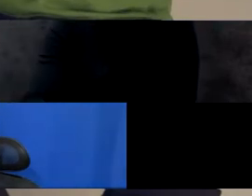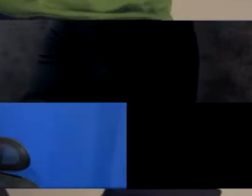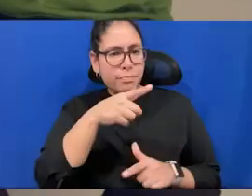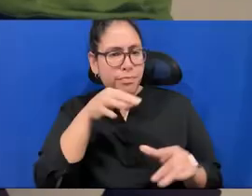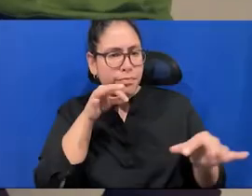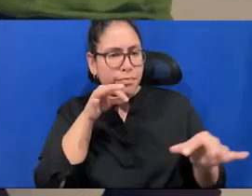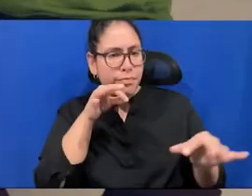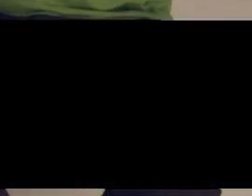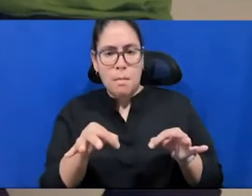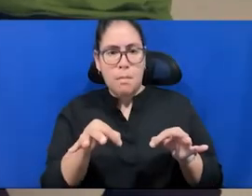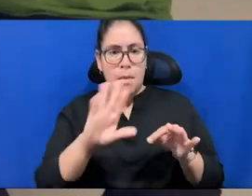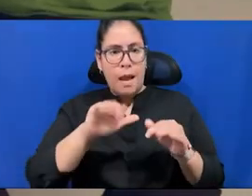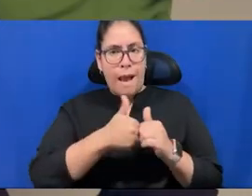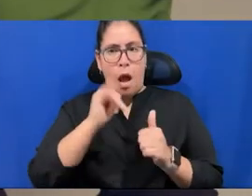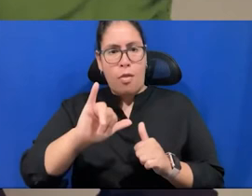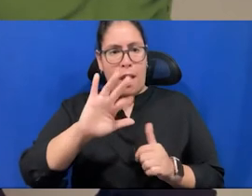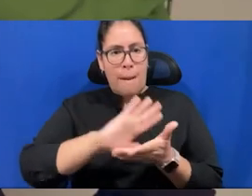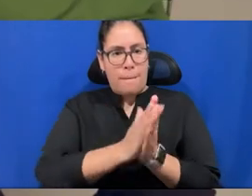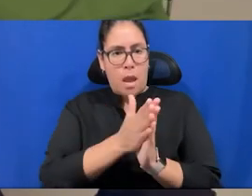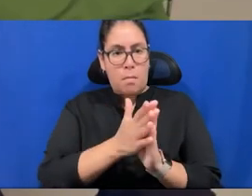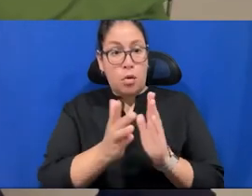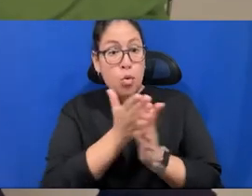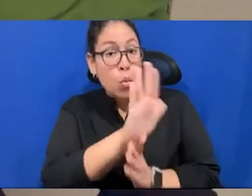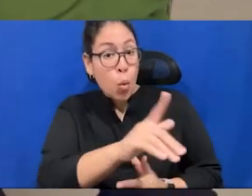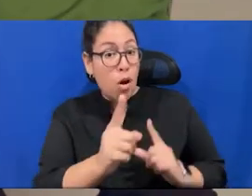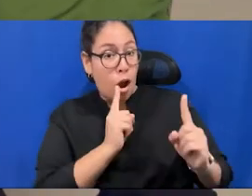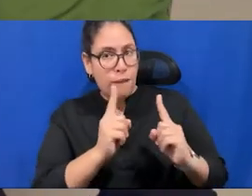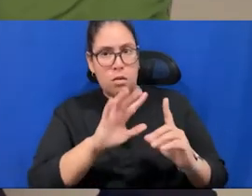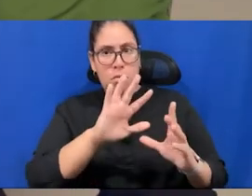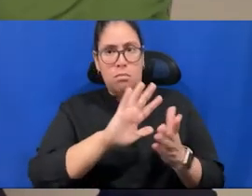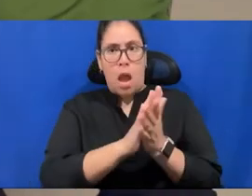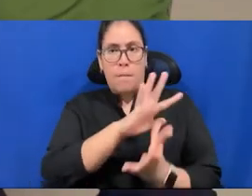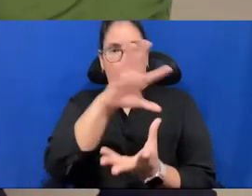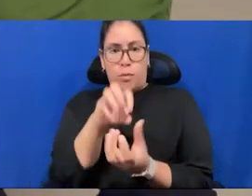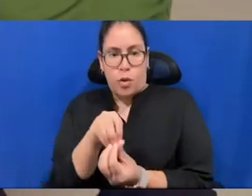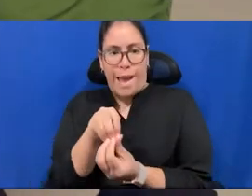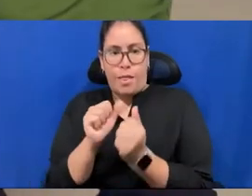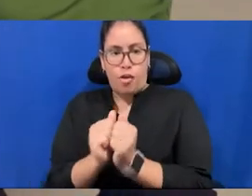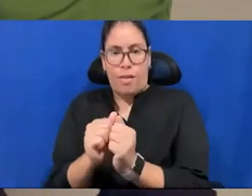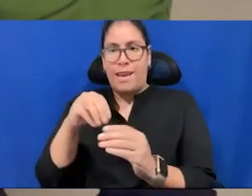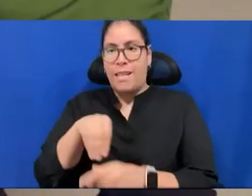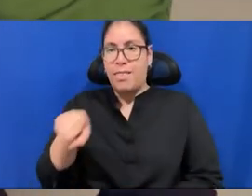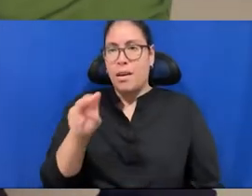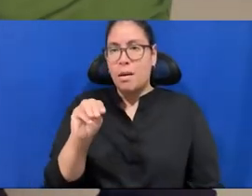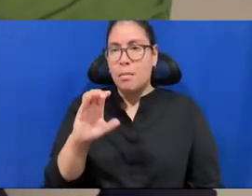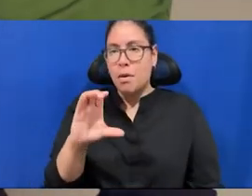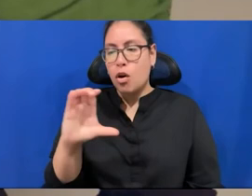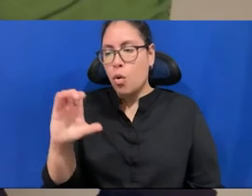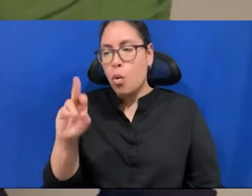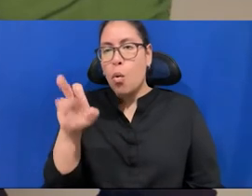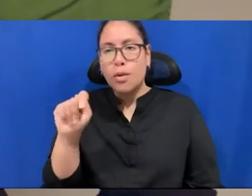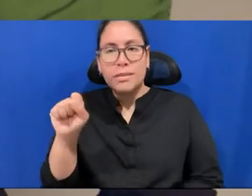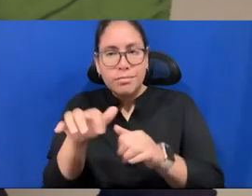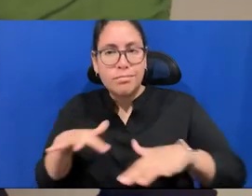space, in the biggest piece in the show, Free the Air, how to hear the universe in a spider web. It's a, it's a major commission.